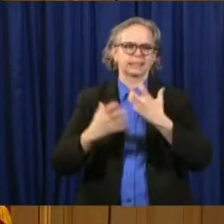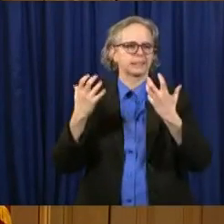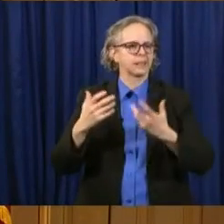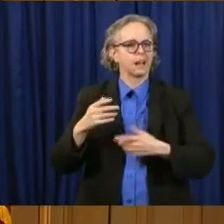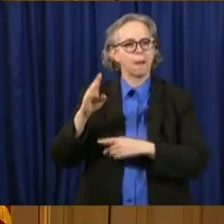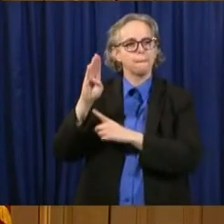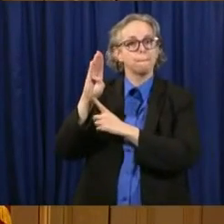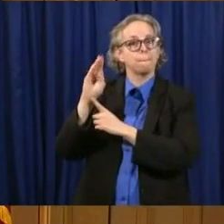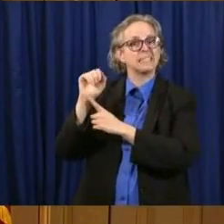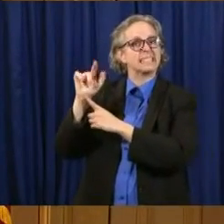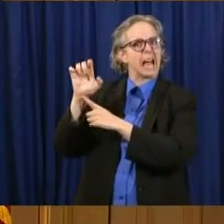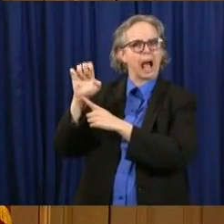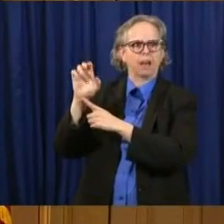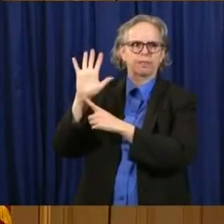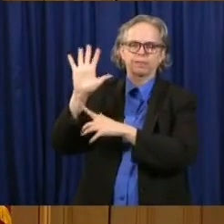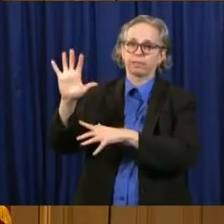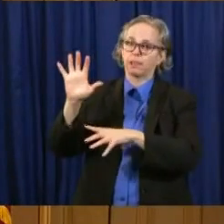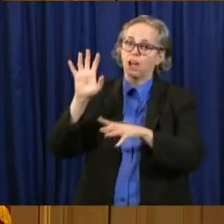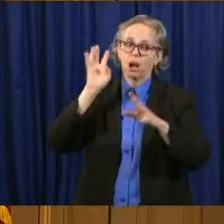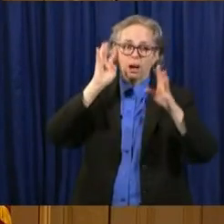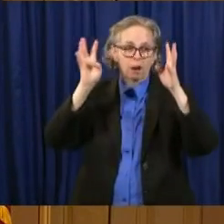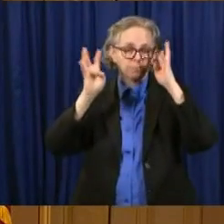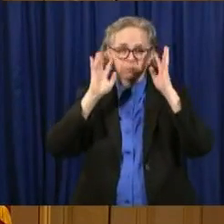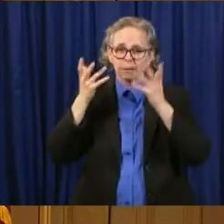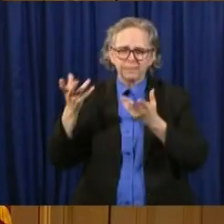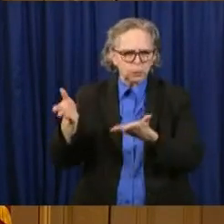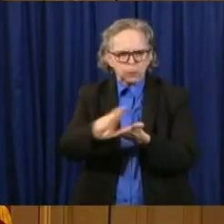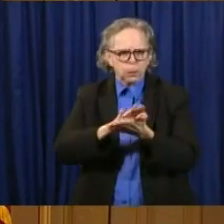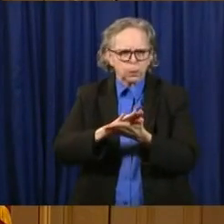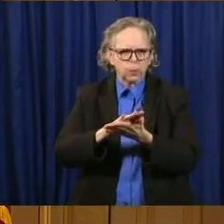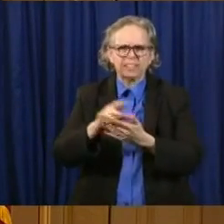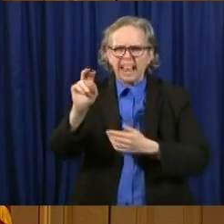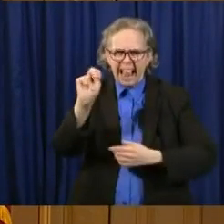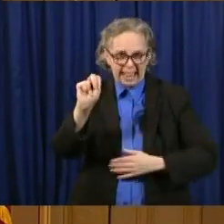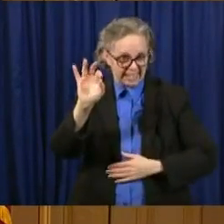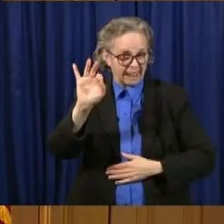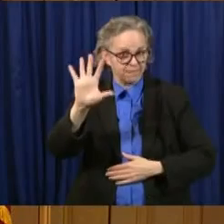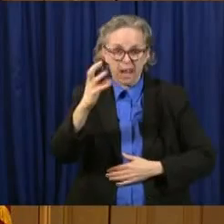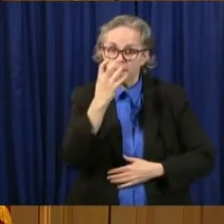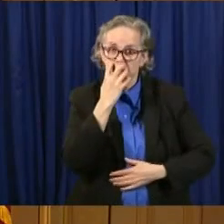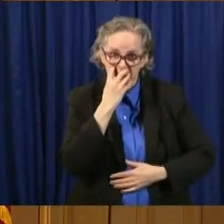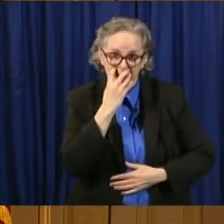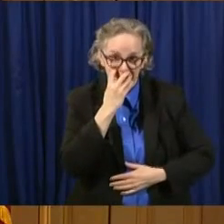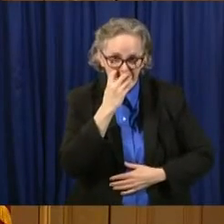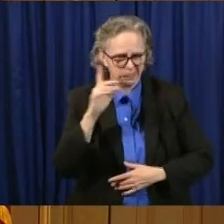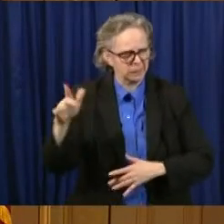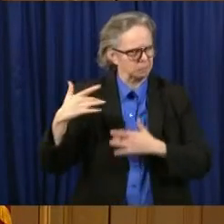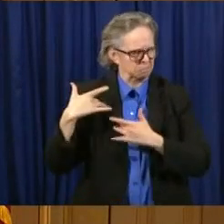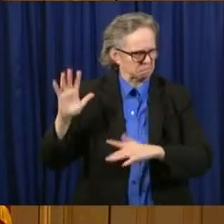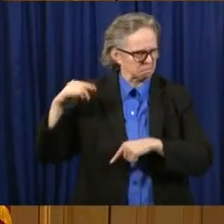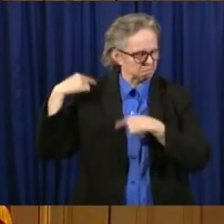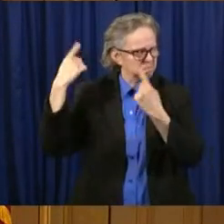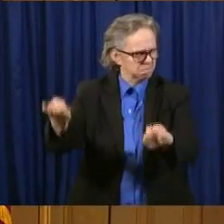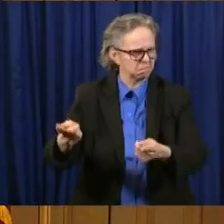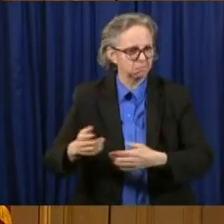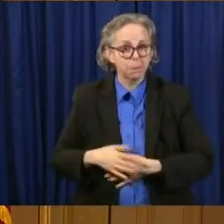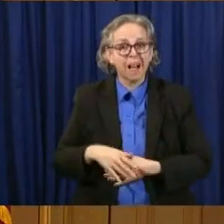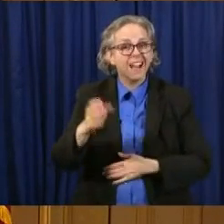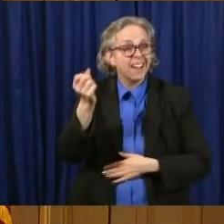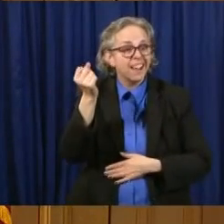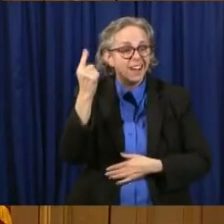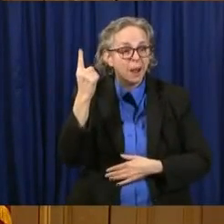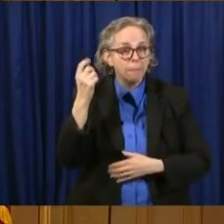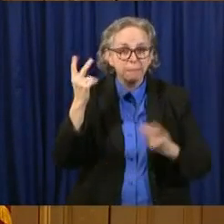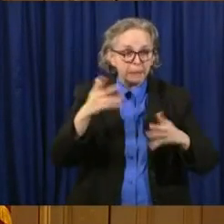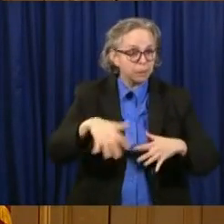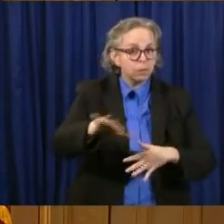to help with the severe PPE shortage that we have. What many people don't know is that this started with